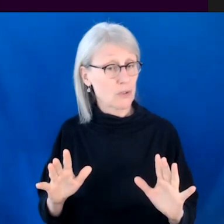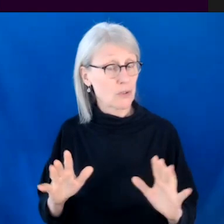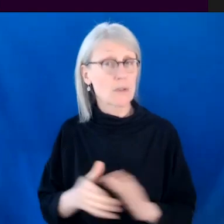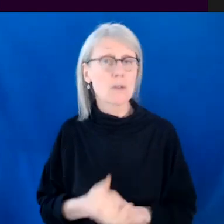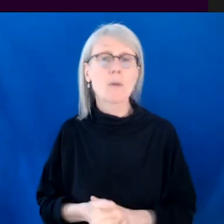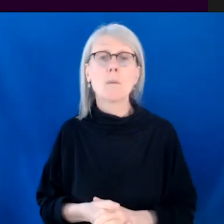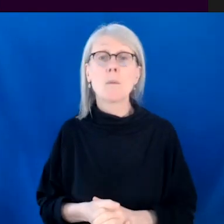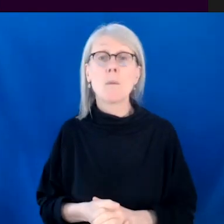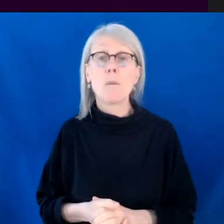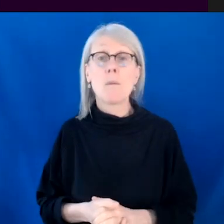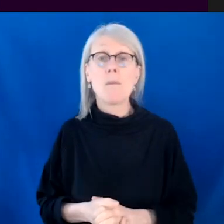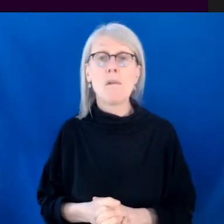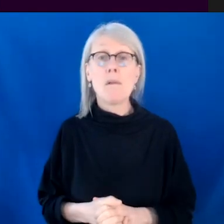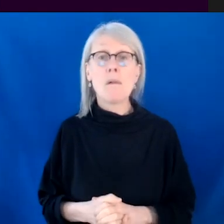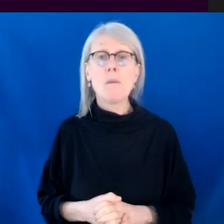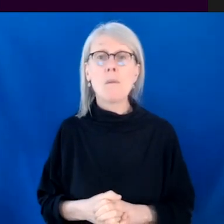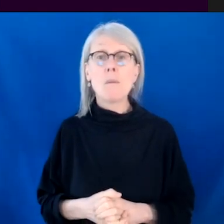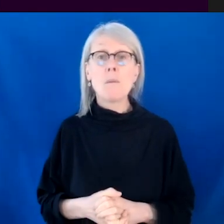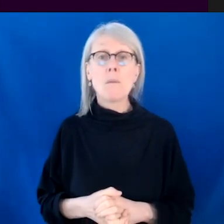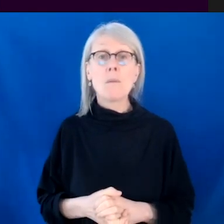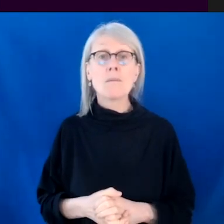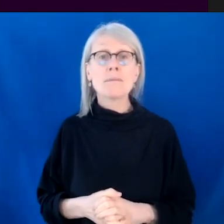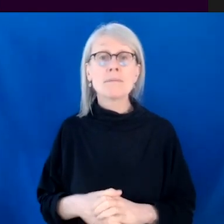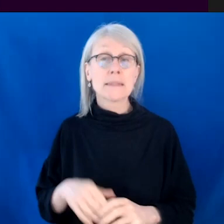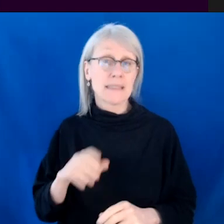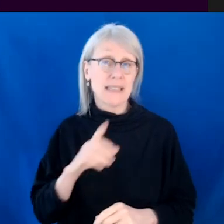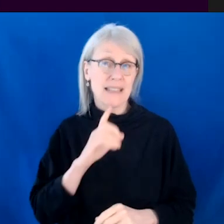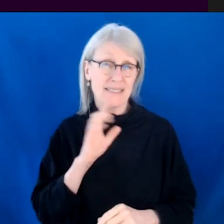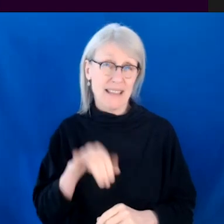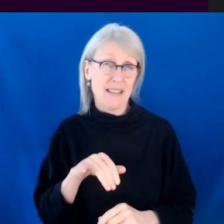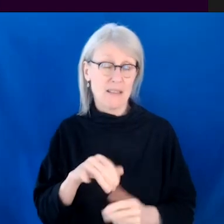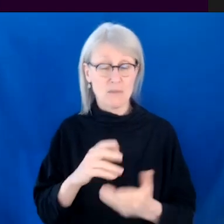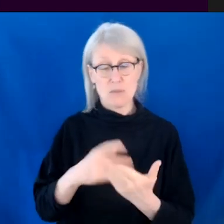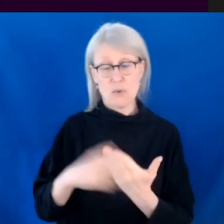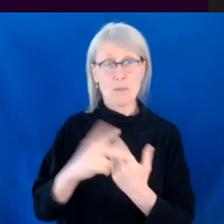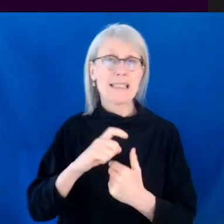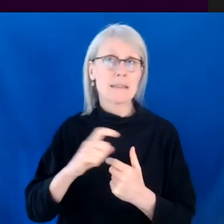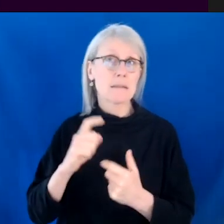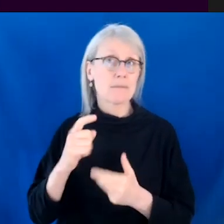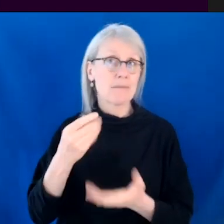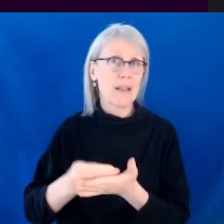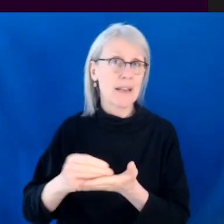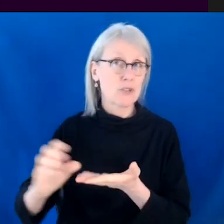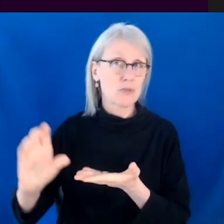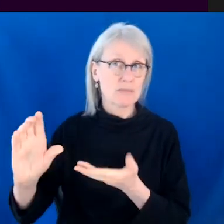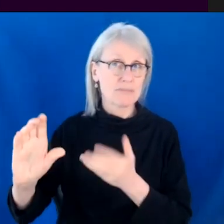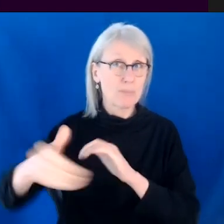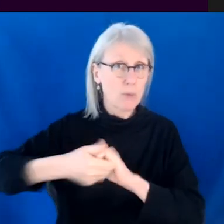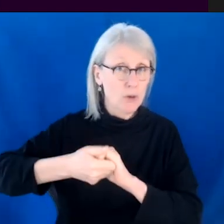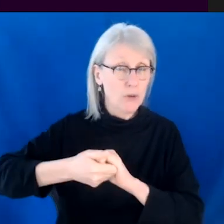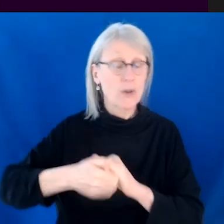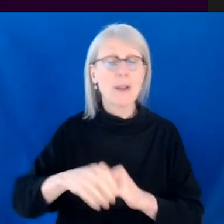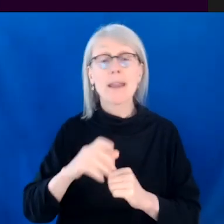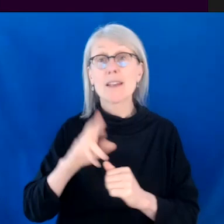that, which is just all to say that it's a show that definitely needs a partner. And once the Porter lost its American